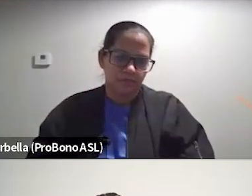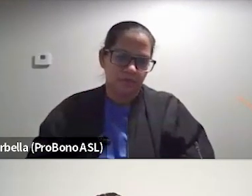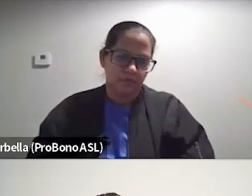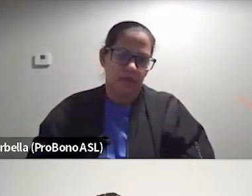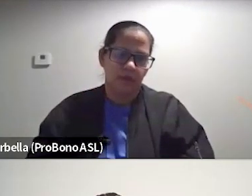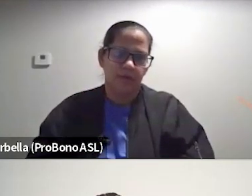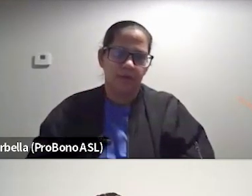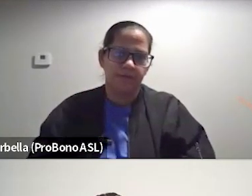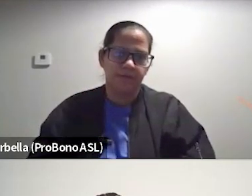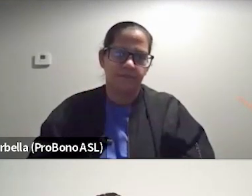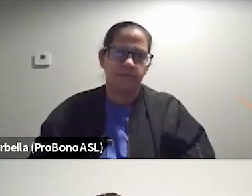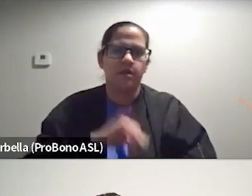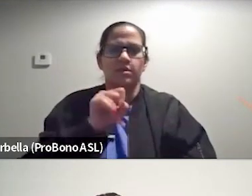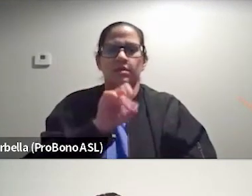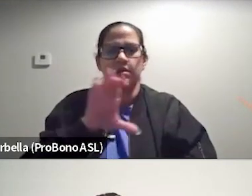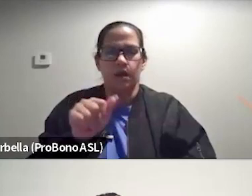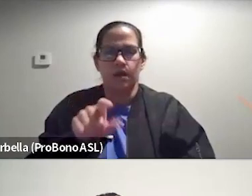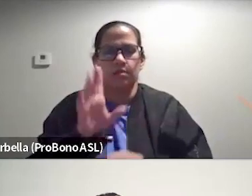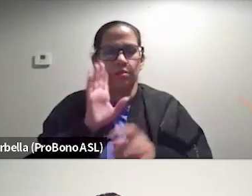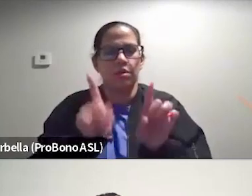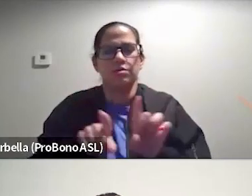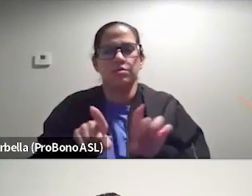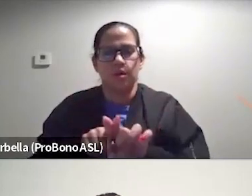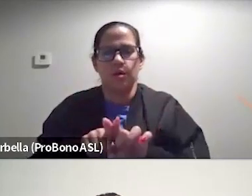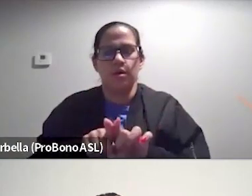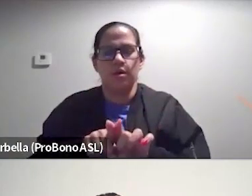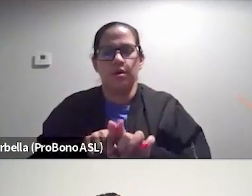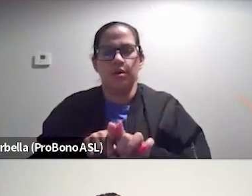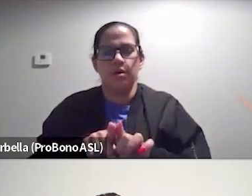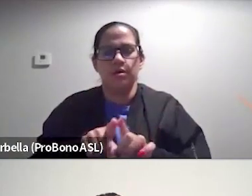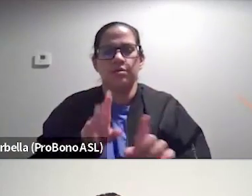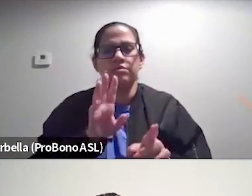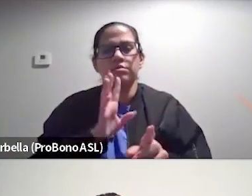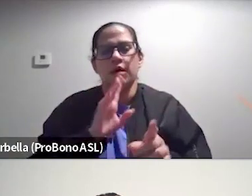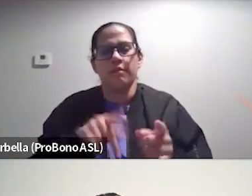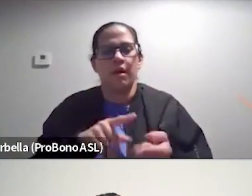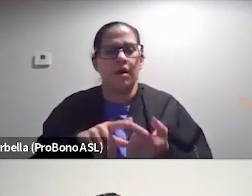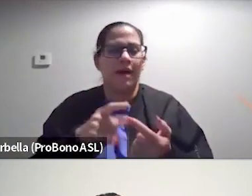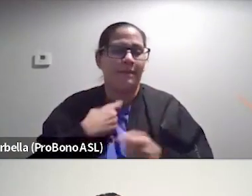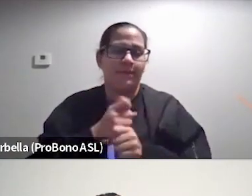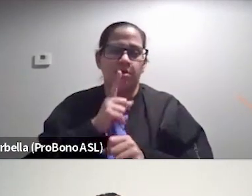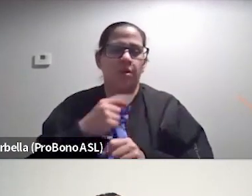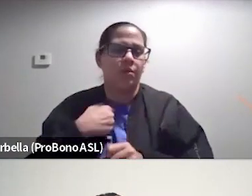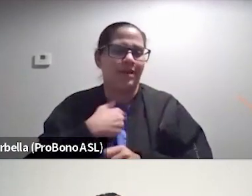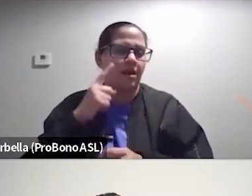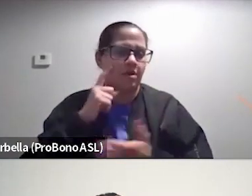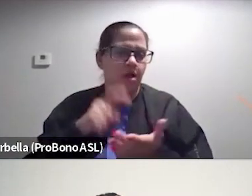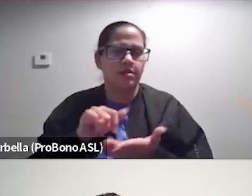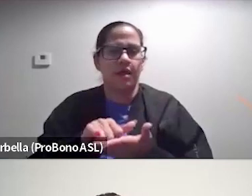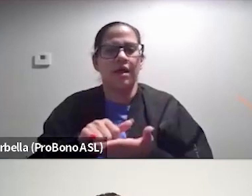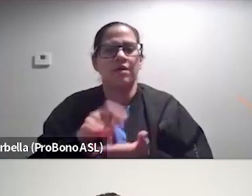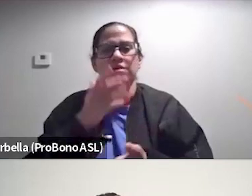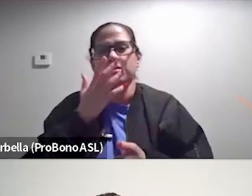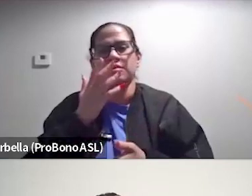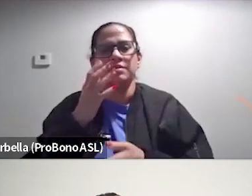Yeah. Jessica, will you also, um, bring in that element of, I want to make sure we acknowledge that there is skin